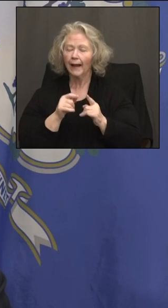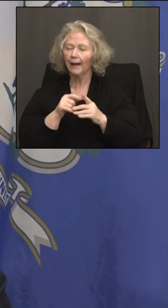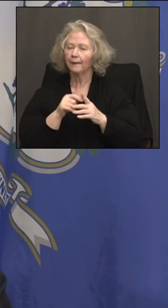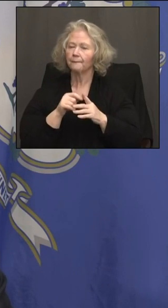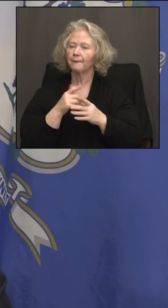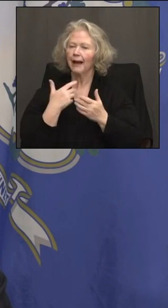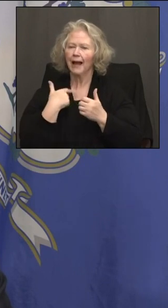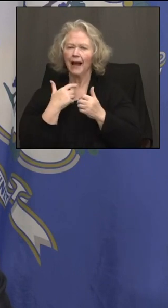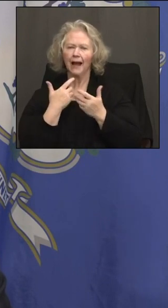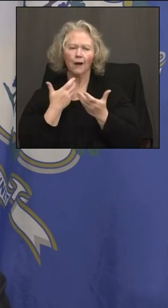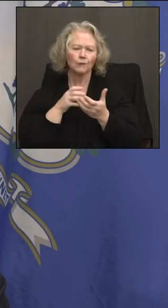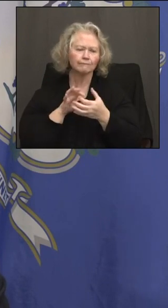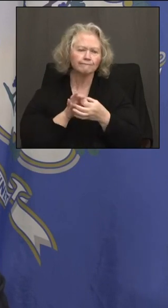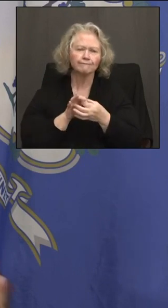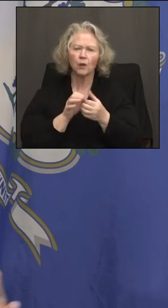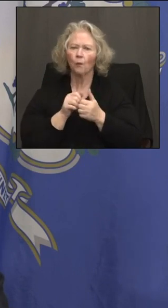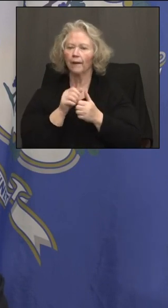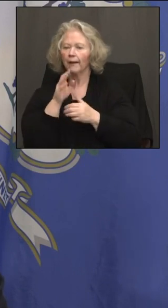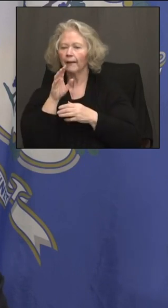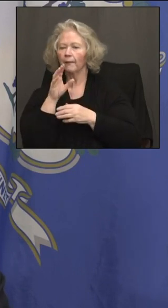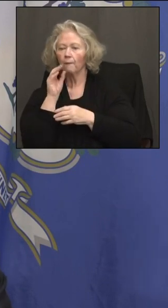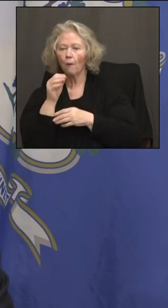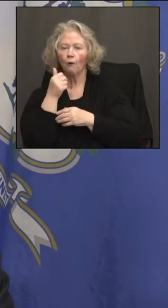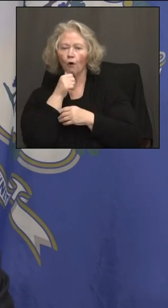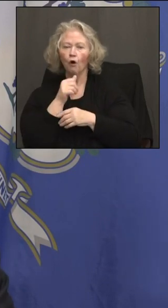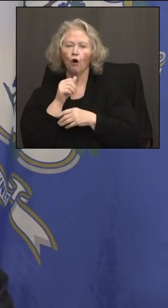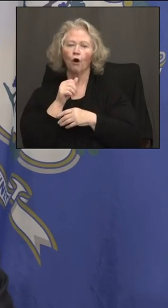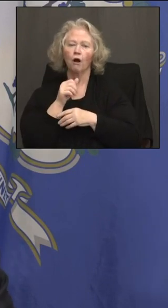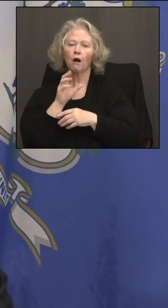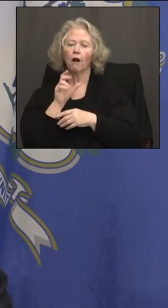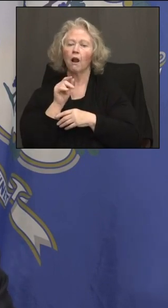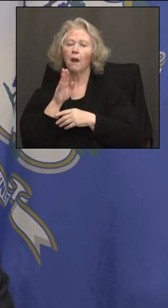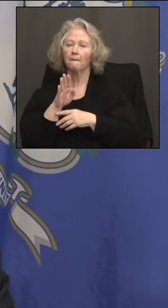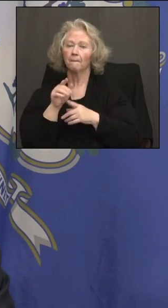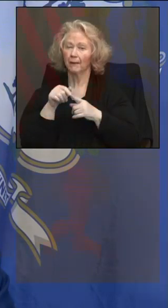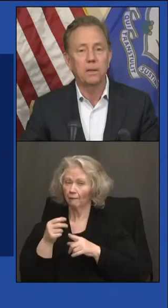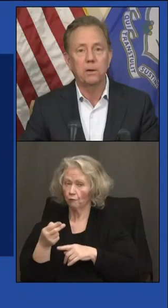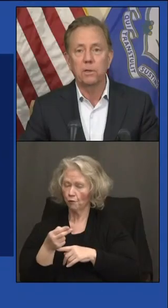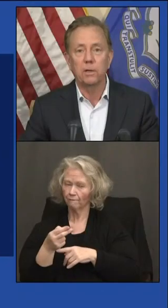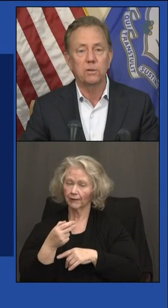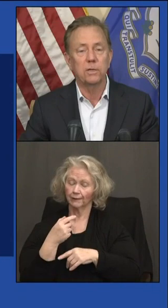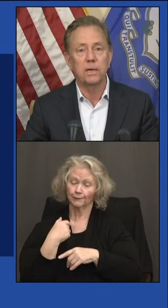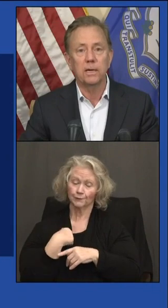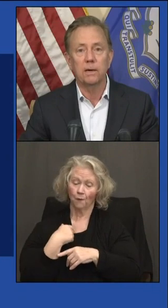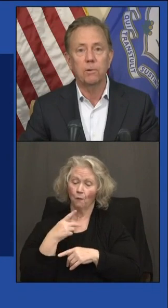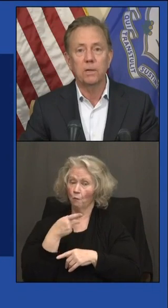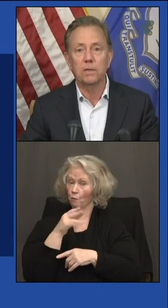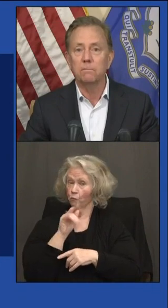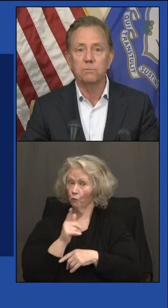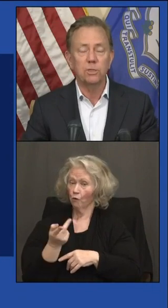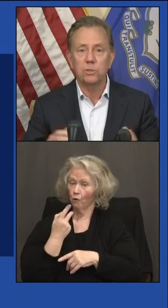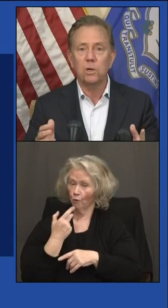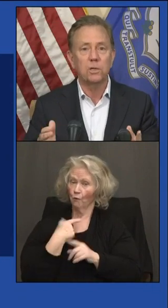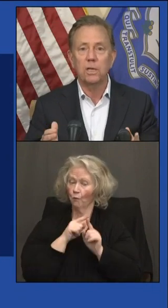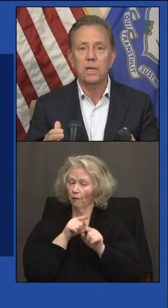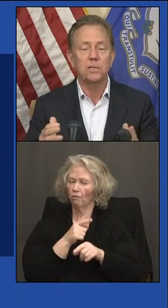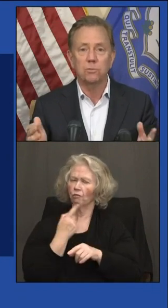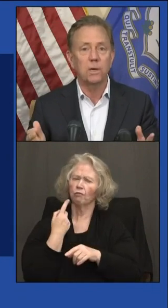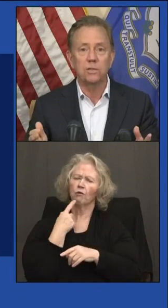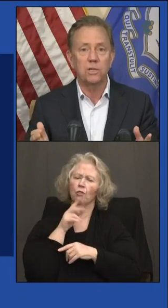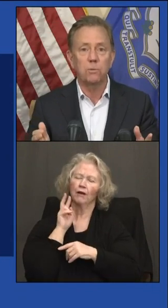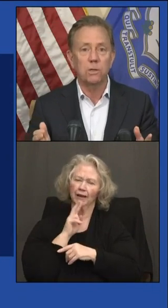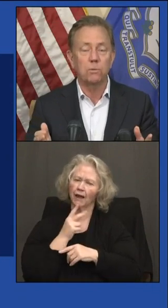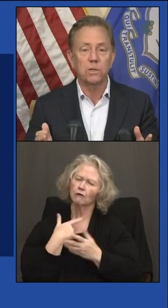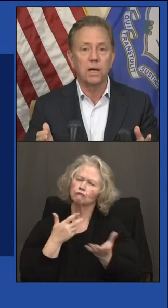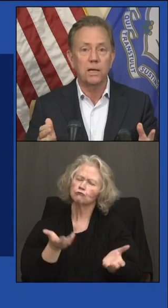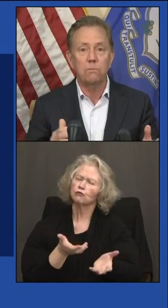Girls Club of Hartford. So Paul Mounds and myself stopped by there the other day. I wanted to just talk to the kids,